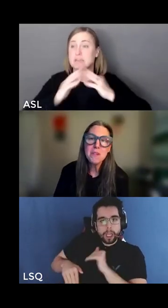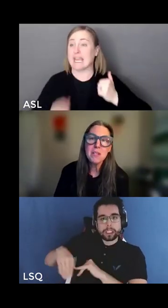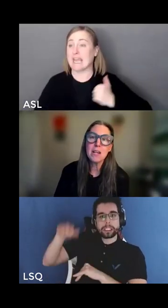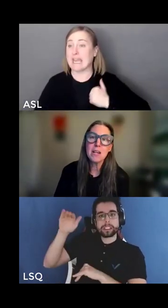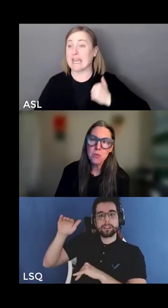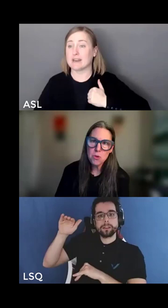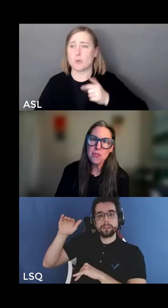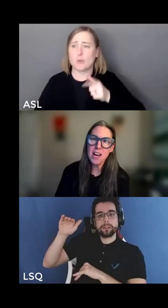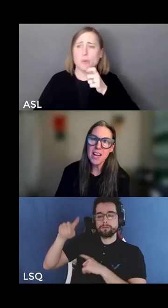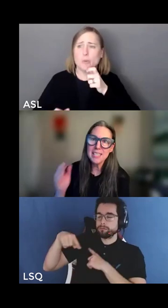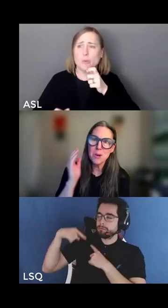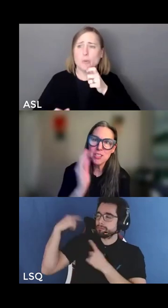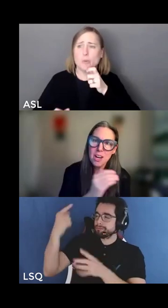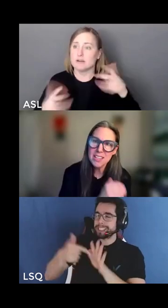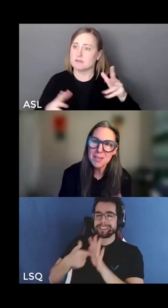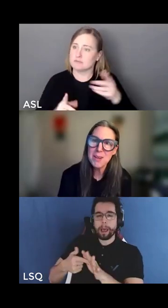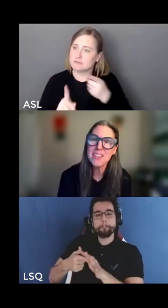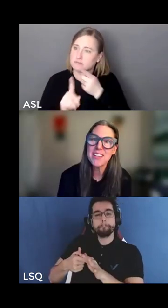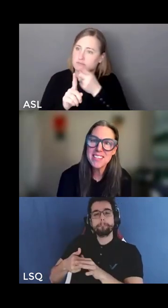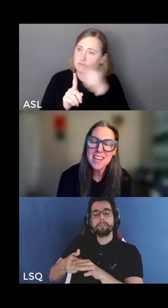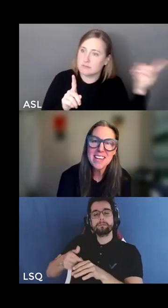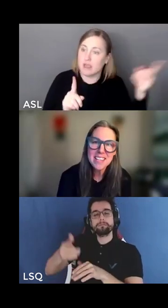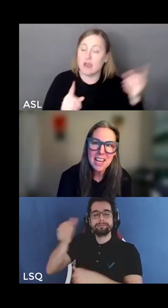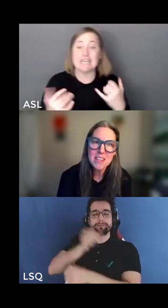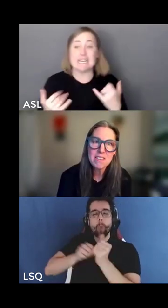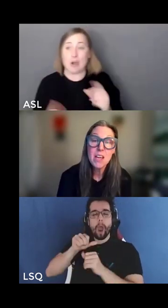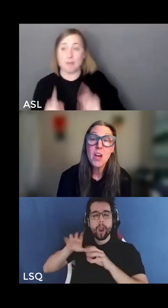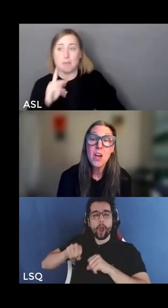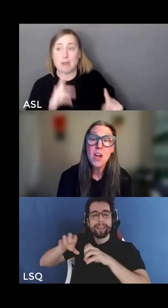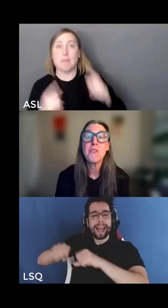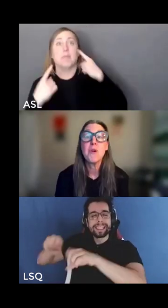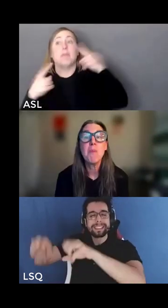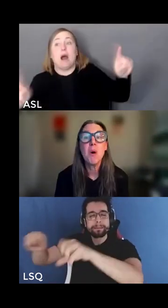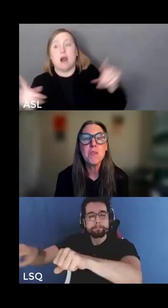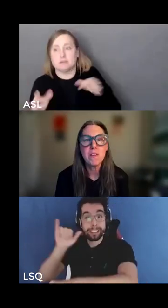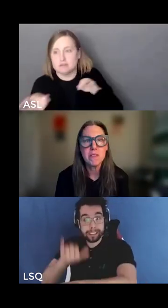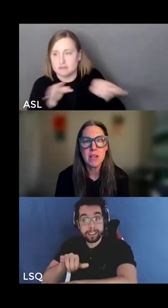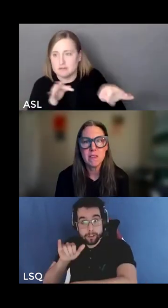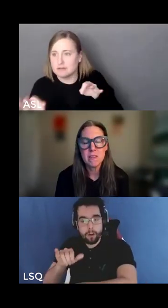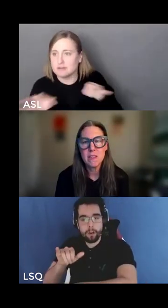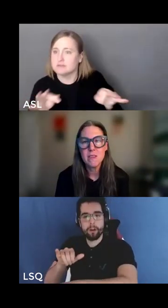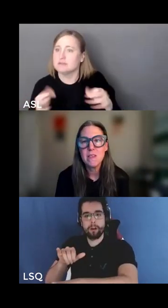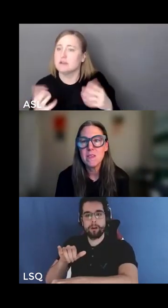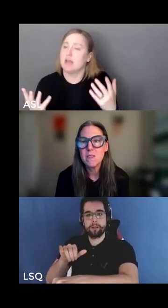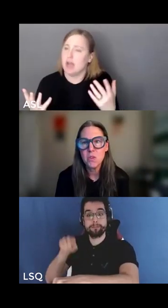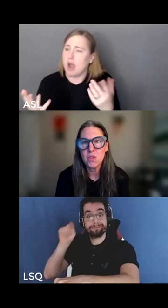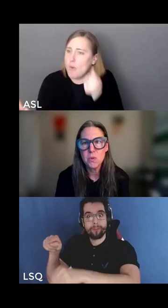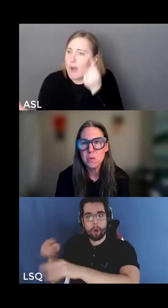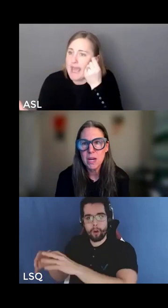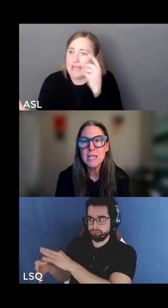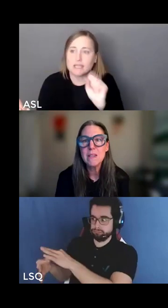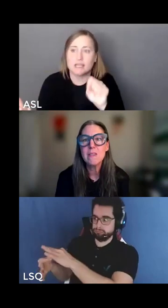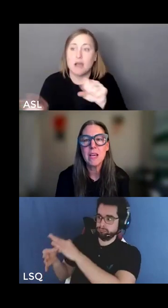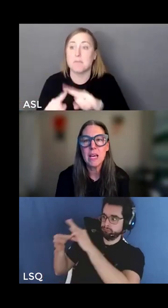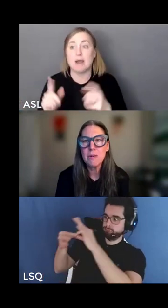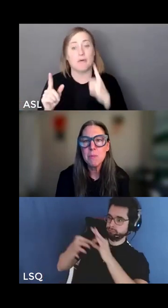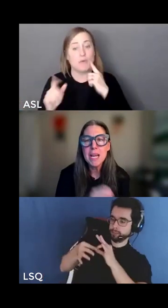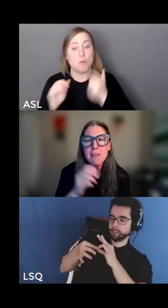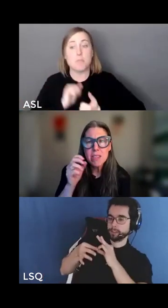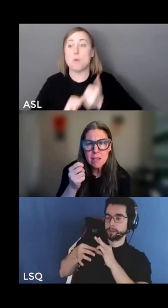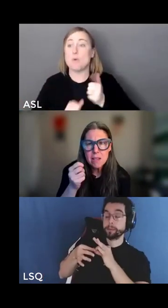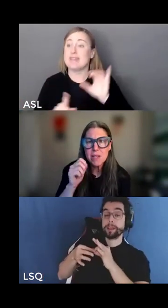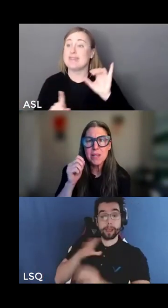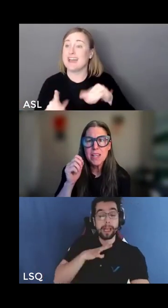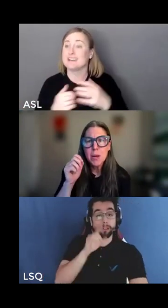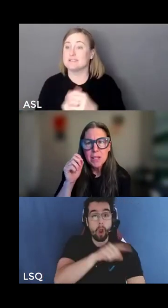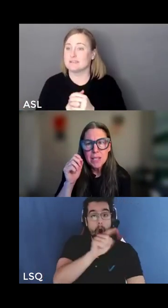for some of you you're like who finally we're talking about this yes i get this for most of us this is me right and we